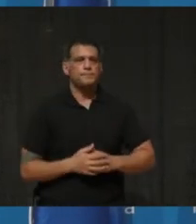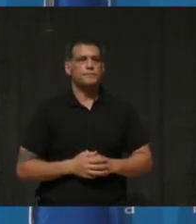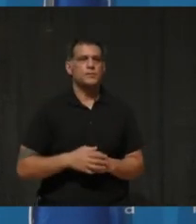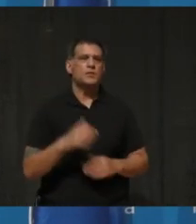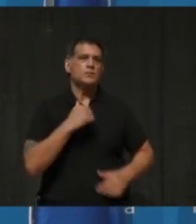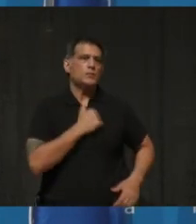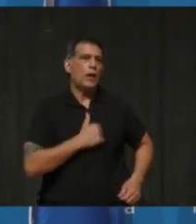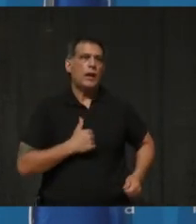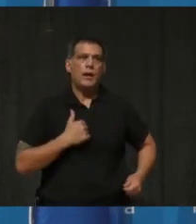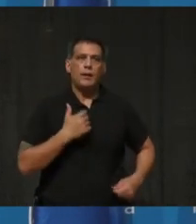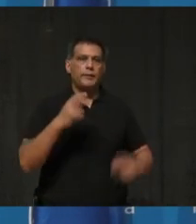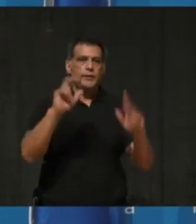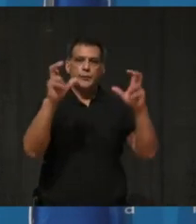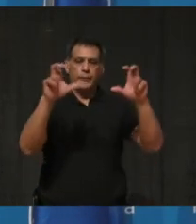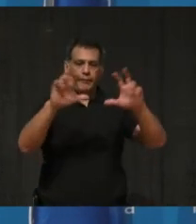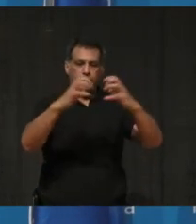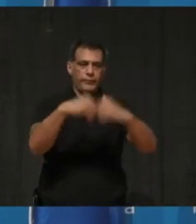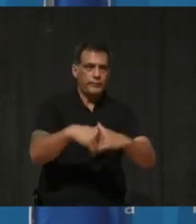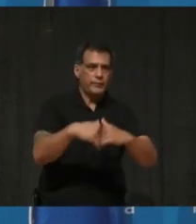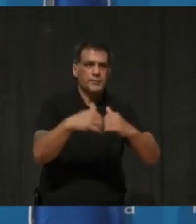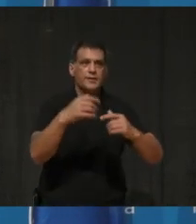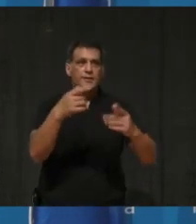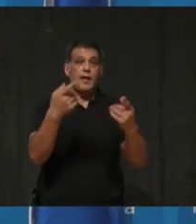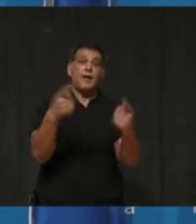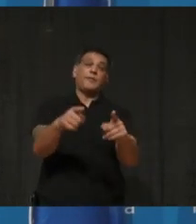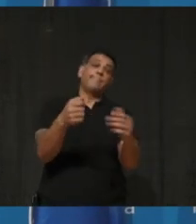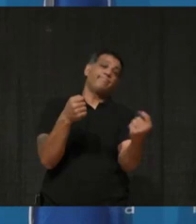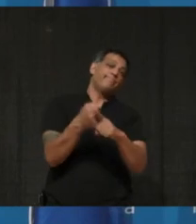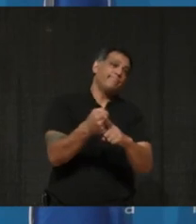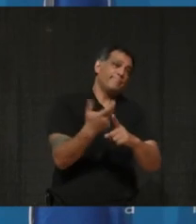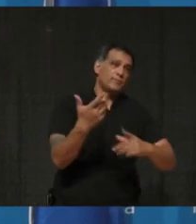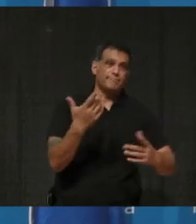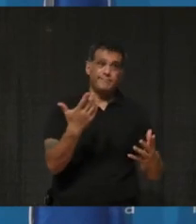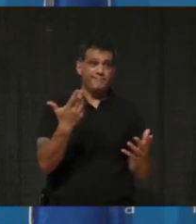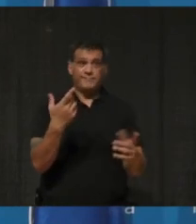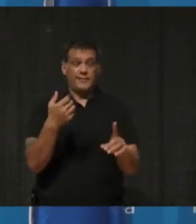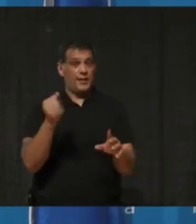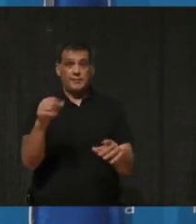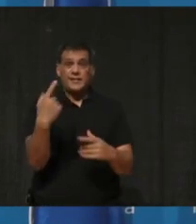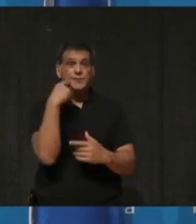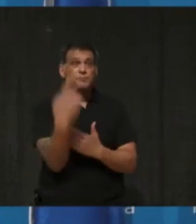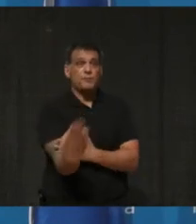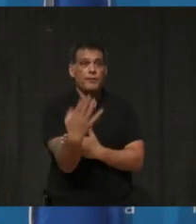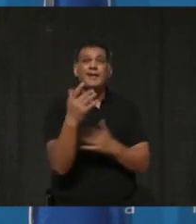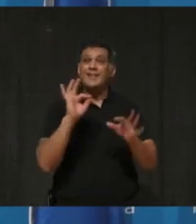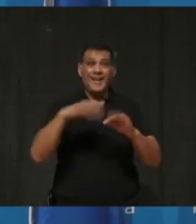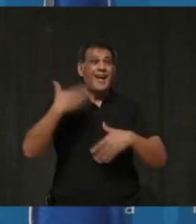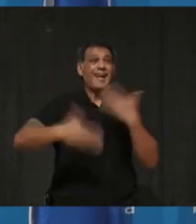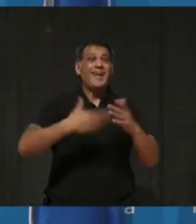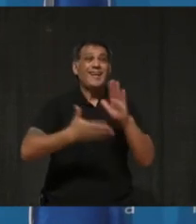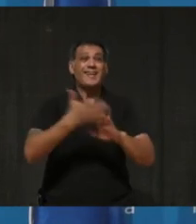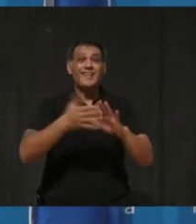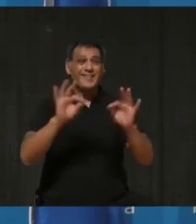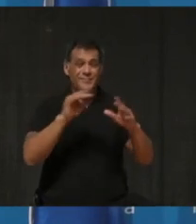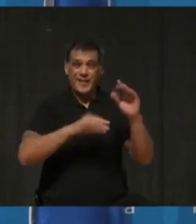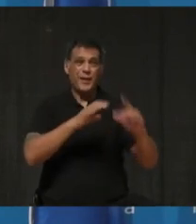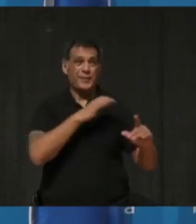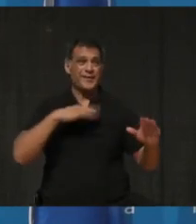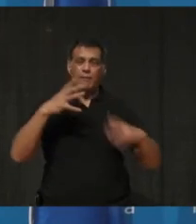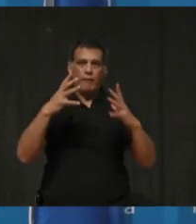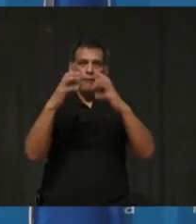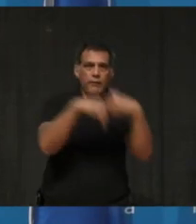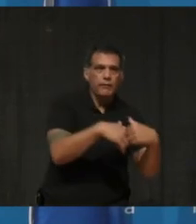about that. My computer crashed. Yeah, it happens. It happened to me this morning chairing Budget Committee, too. Oh, no.